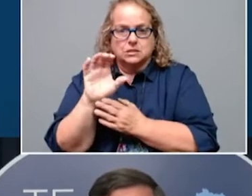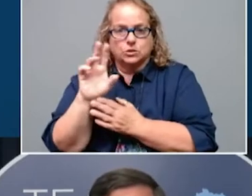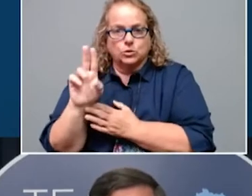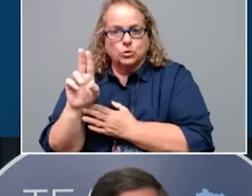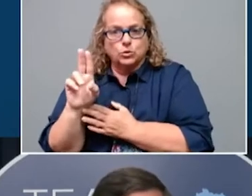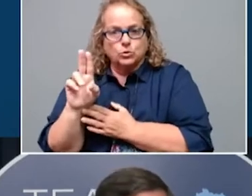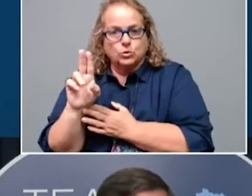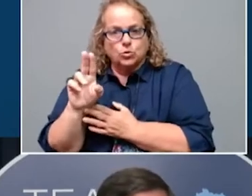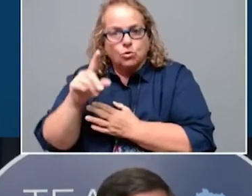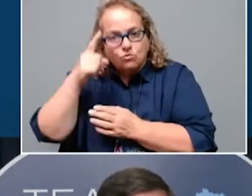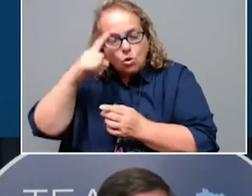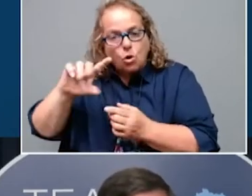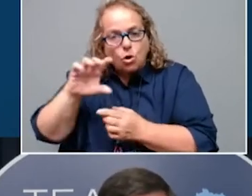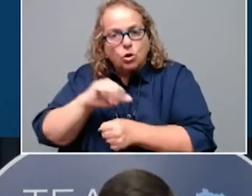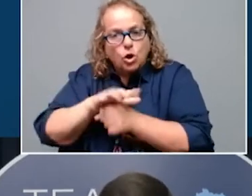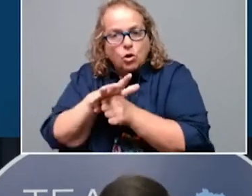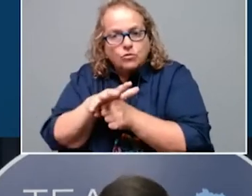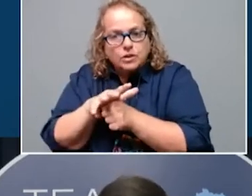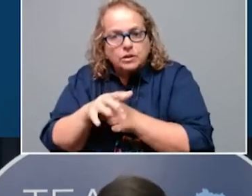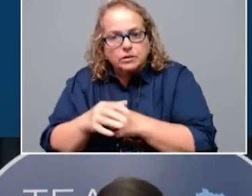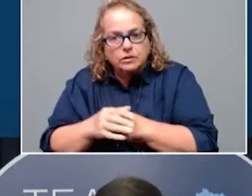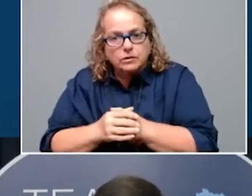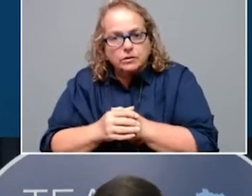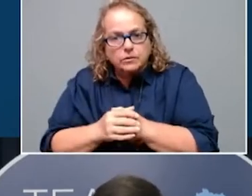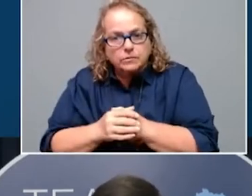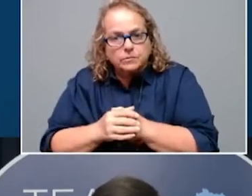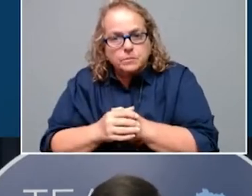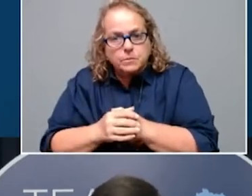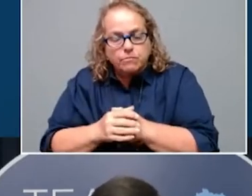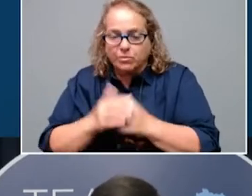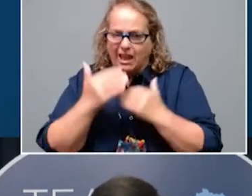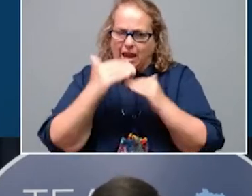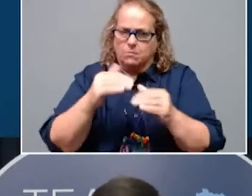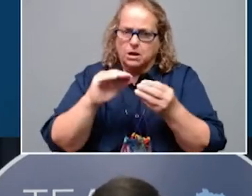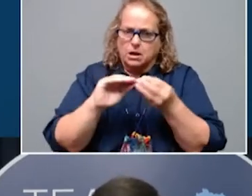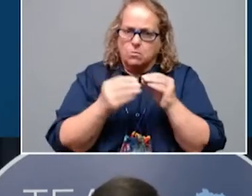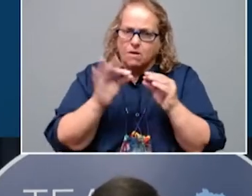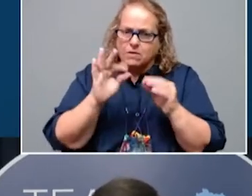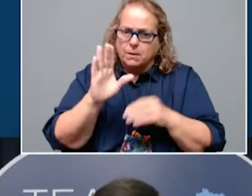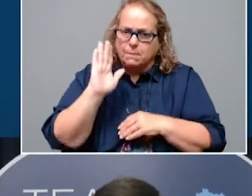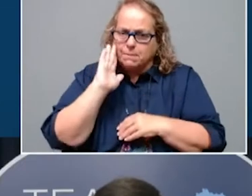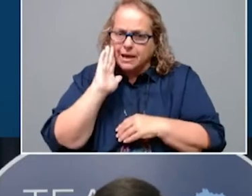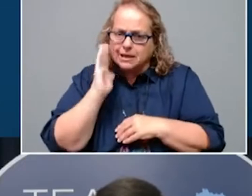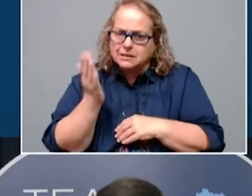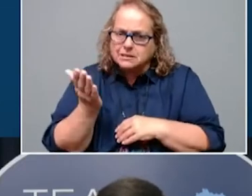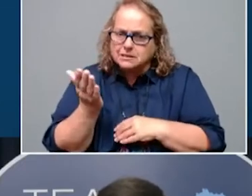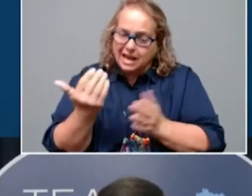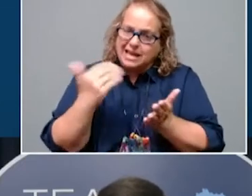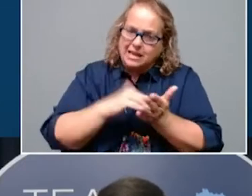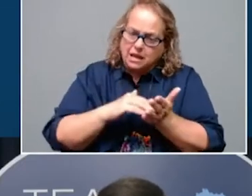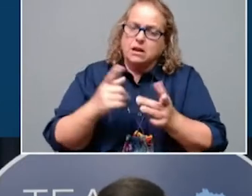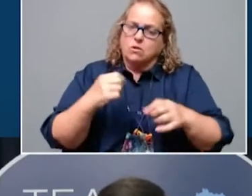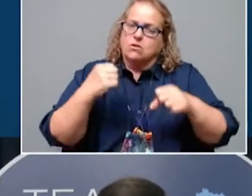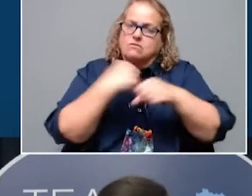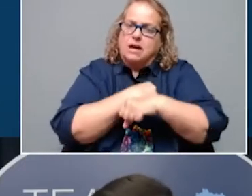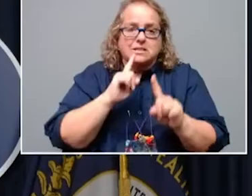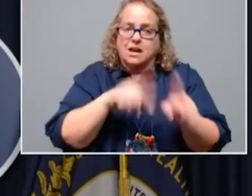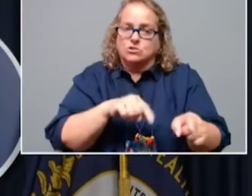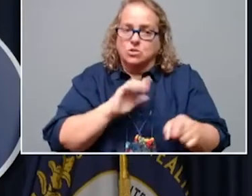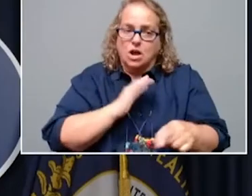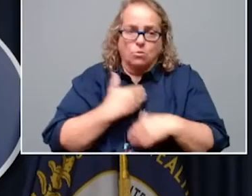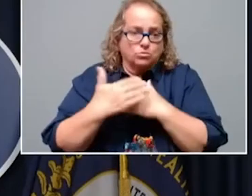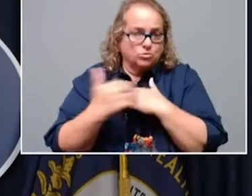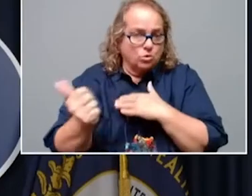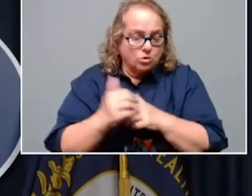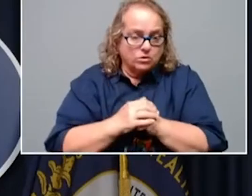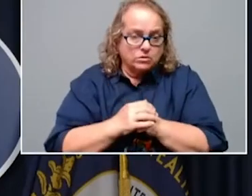to help area hospitals respond to the pandemic. At least one of those teams is being deployed to Pikeville Medical Center. I